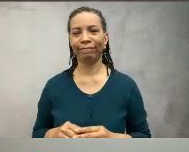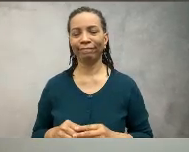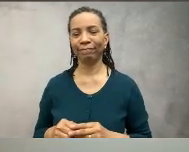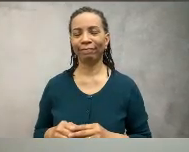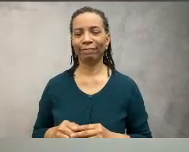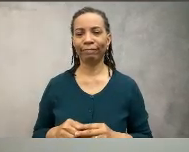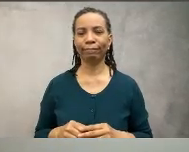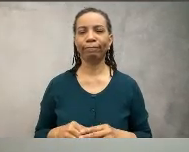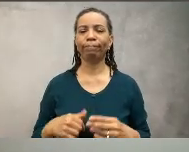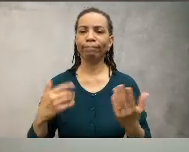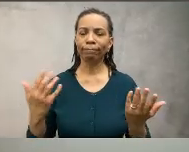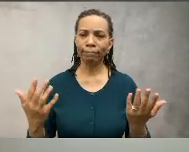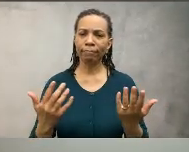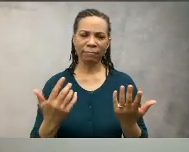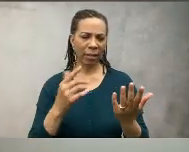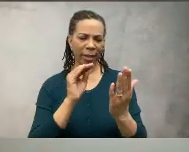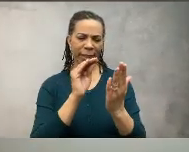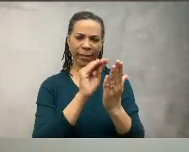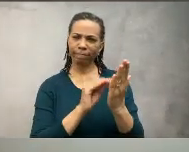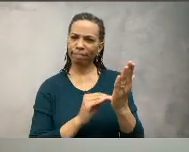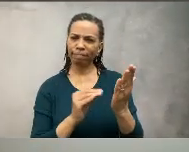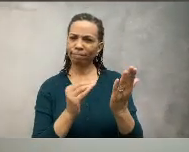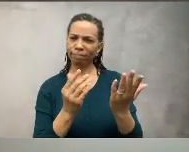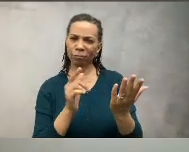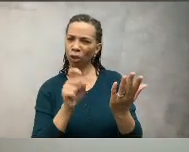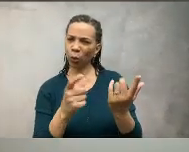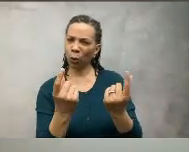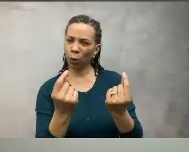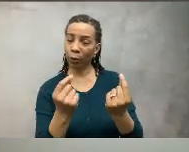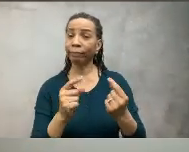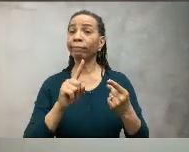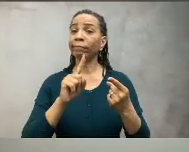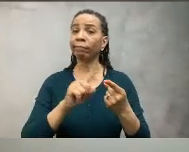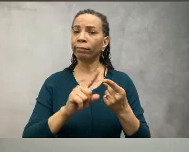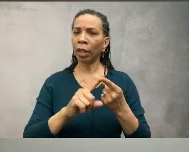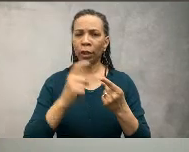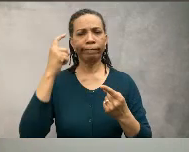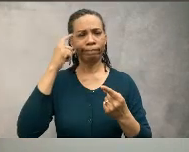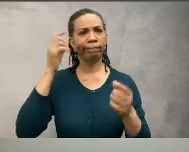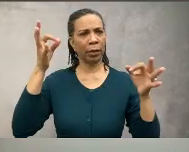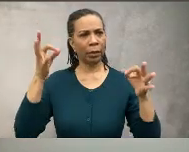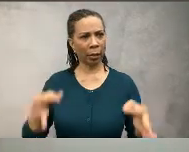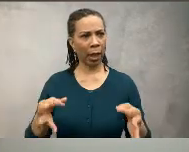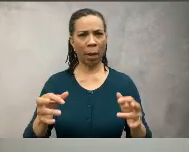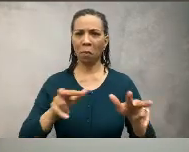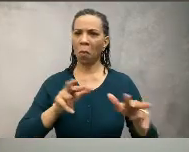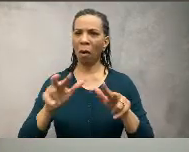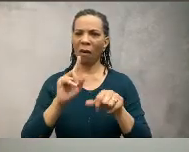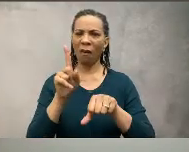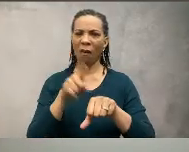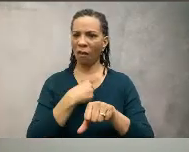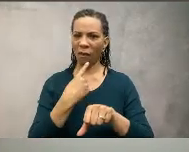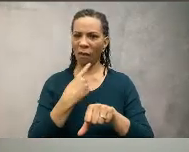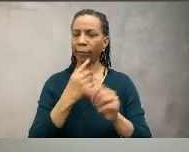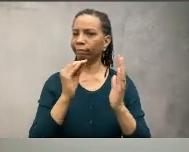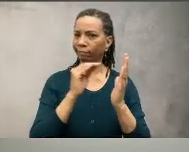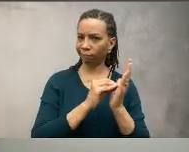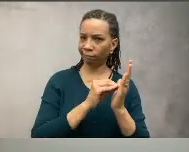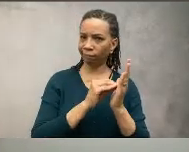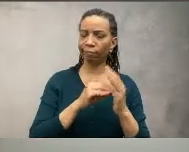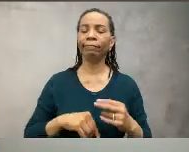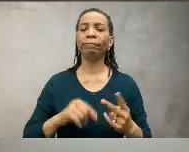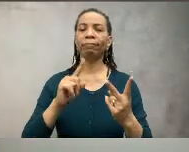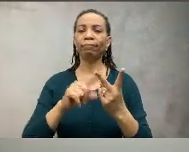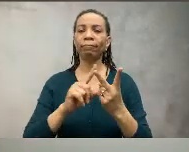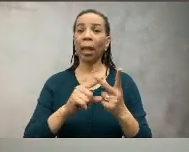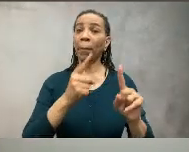stick to the program and reach your goals. So there are recommended steps to follow. The first step is decide how long you will commit to